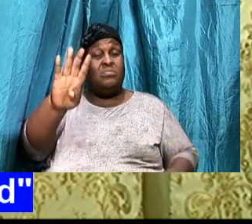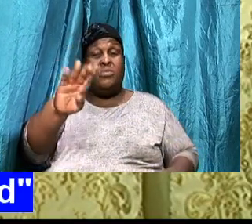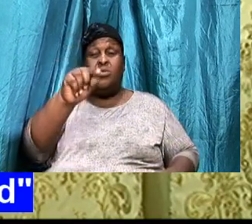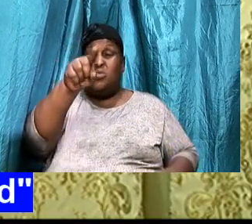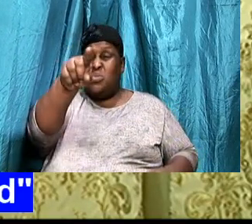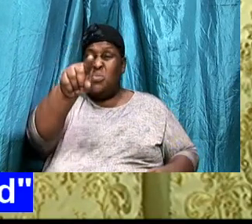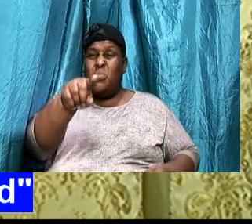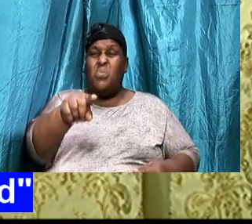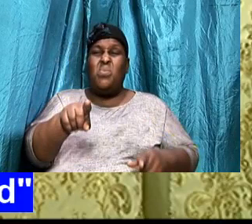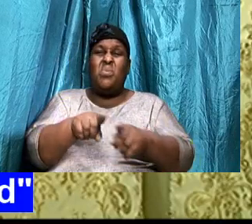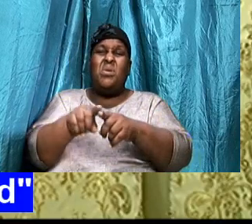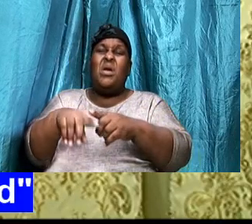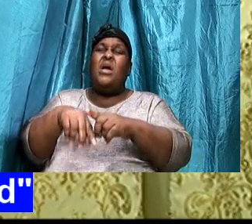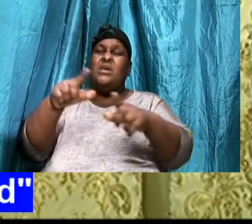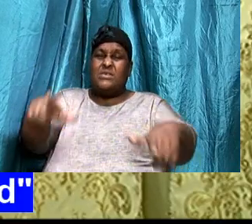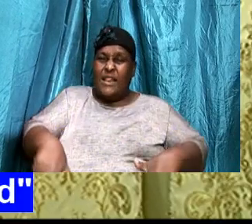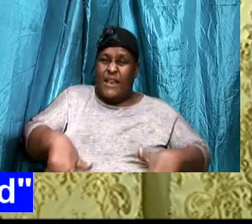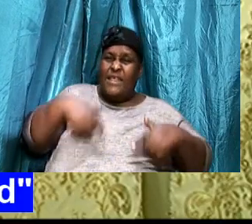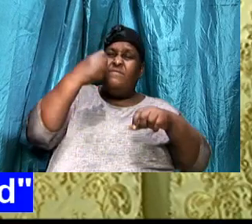As living stones,